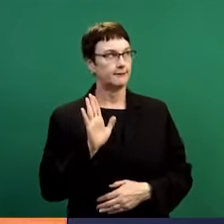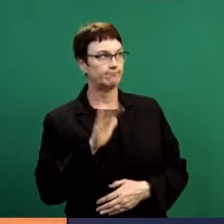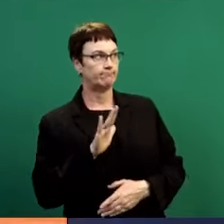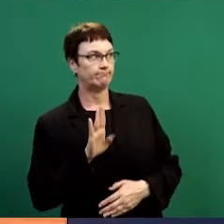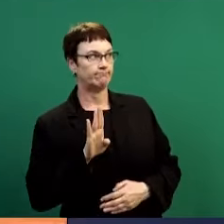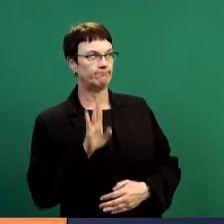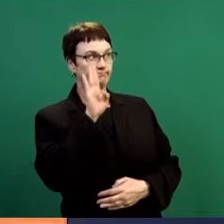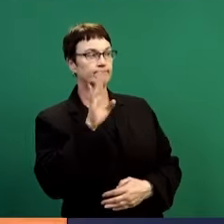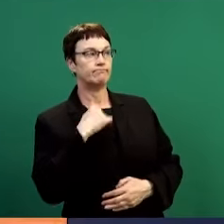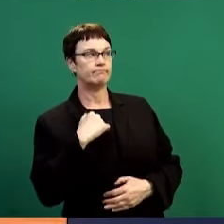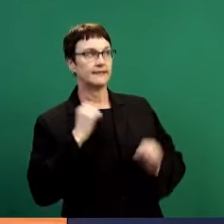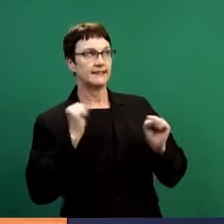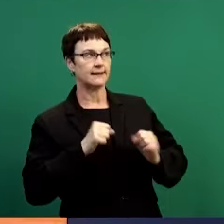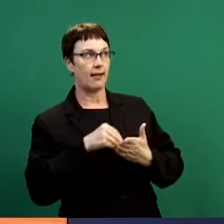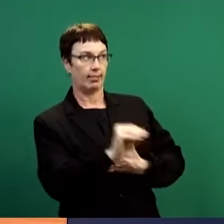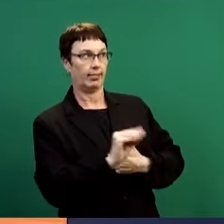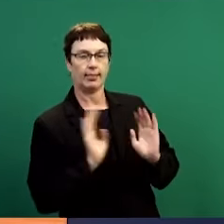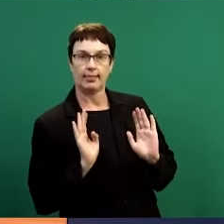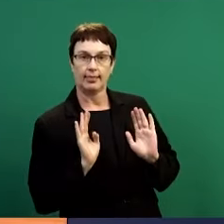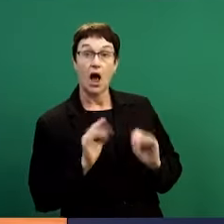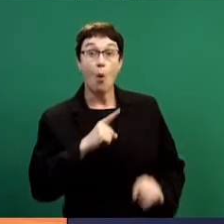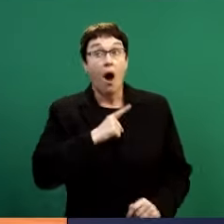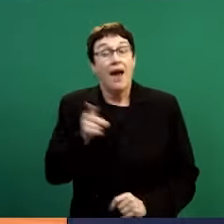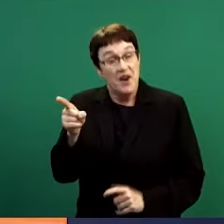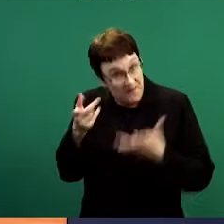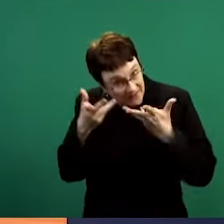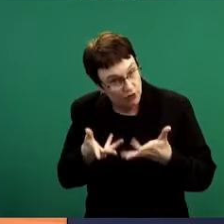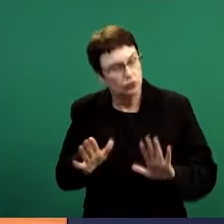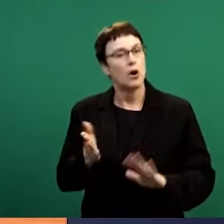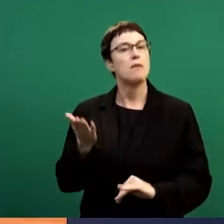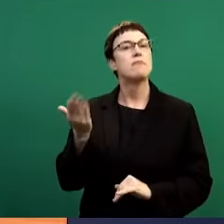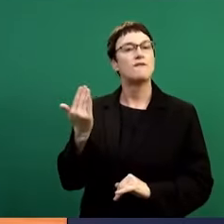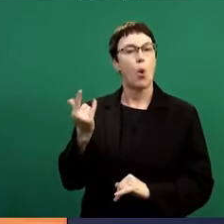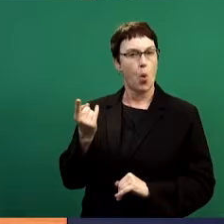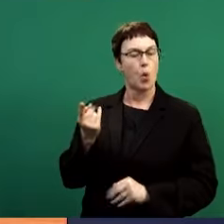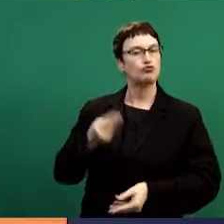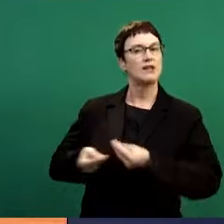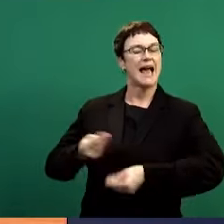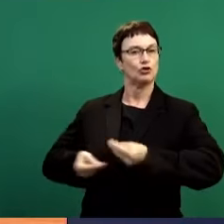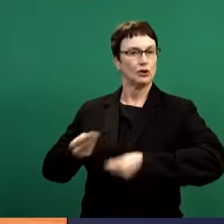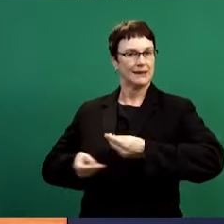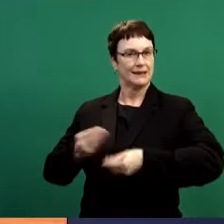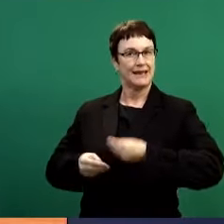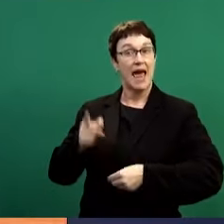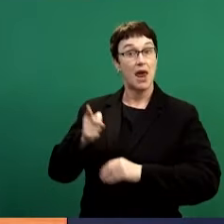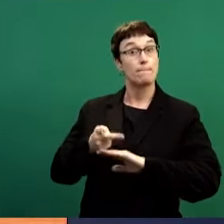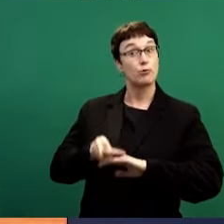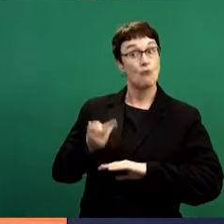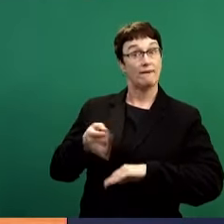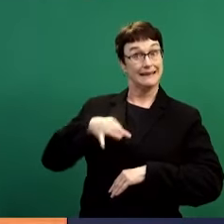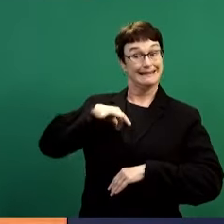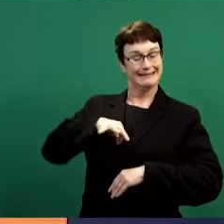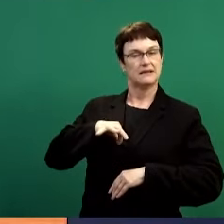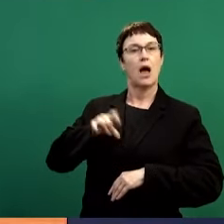the settlement was that the transactions they entered into will be unwound, and the profits they had made would be